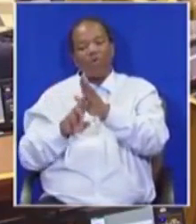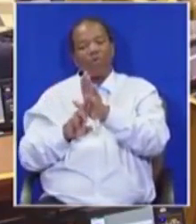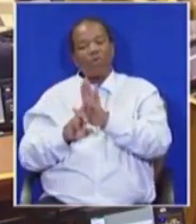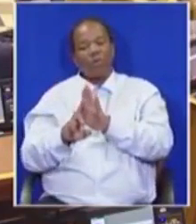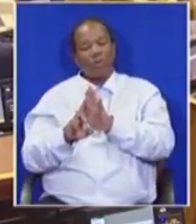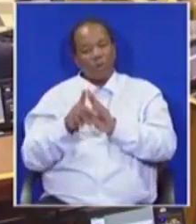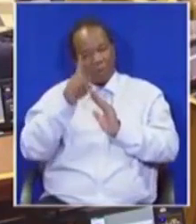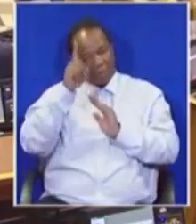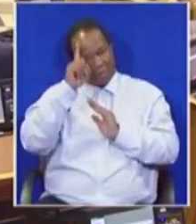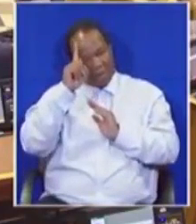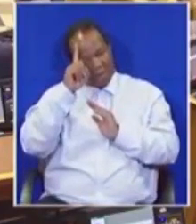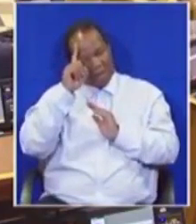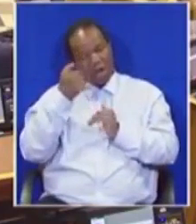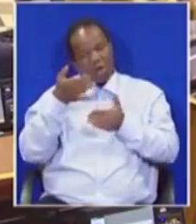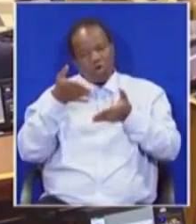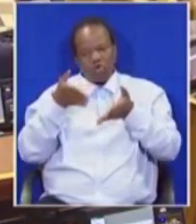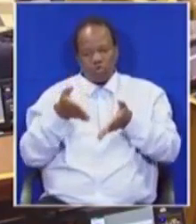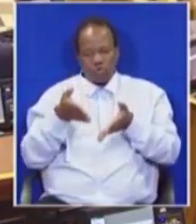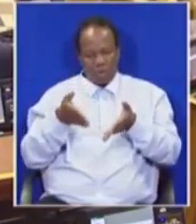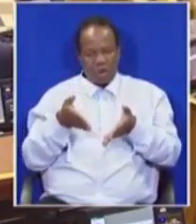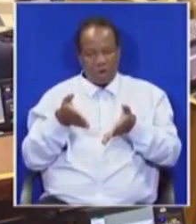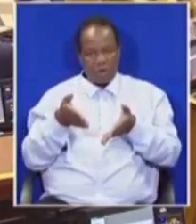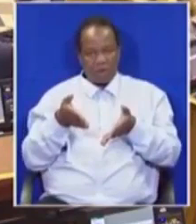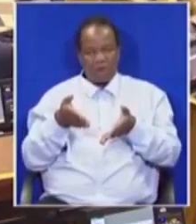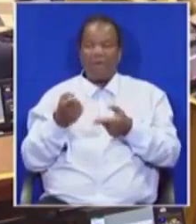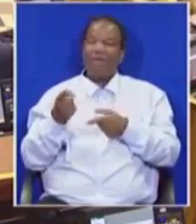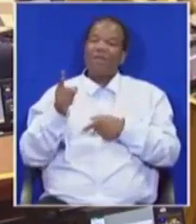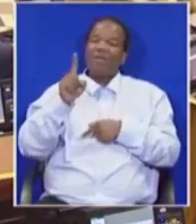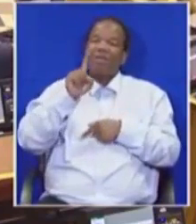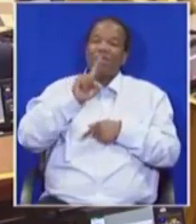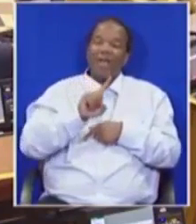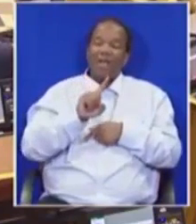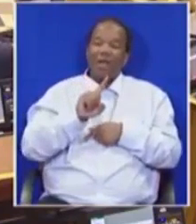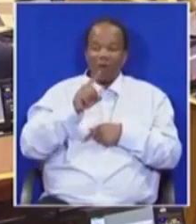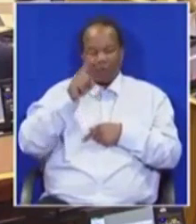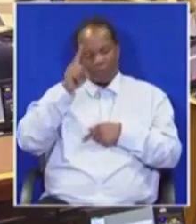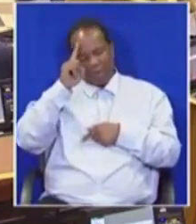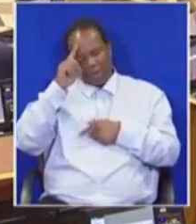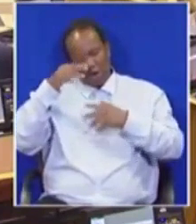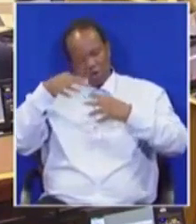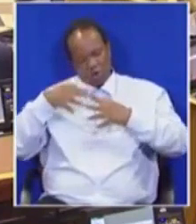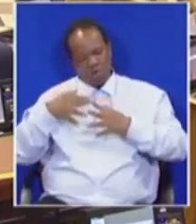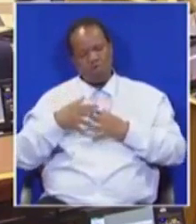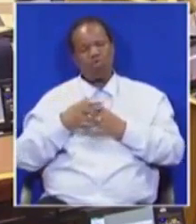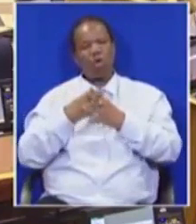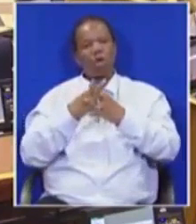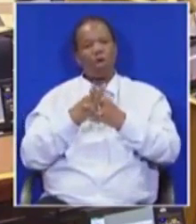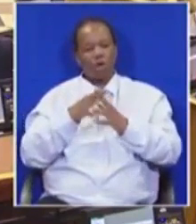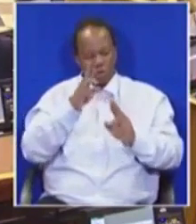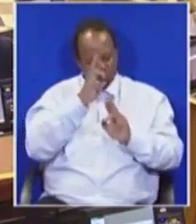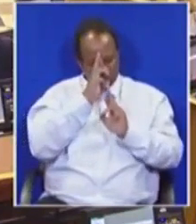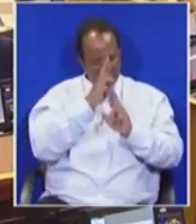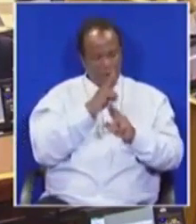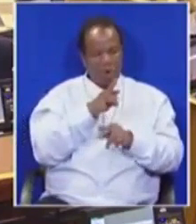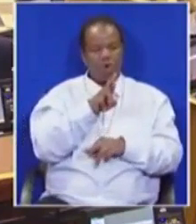people, today let it be the day of black unity in honour of Robert Subukwe.